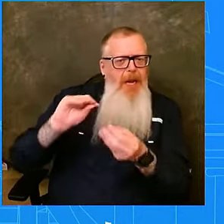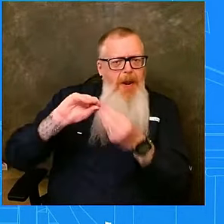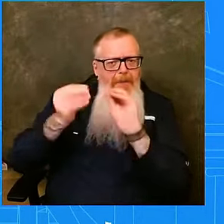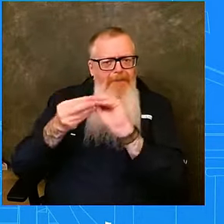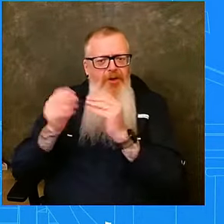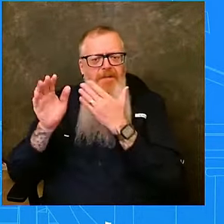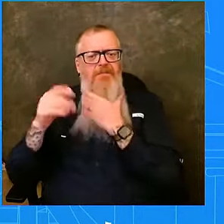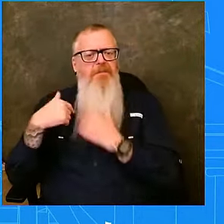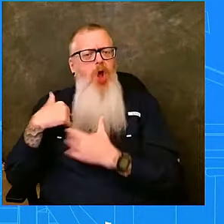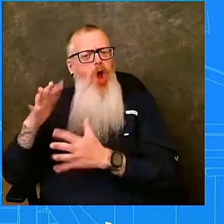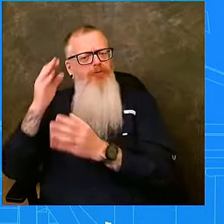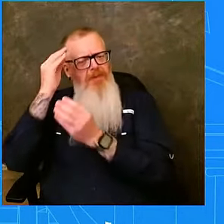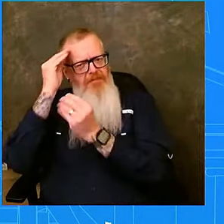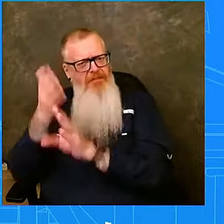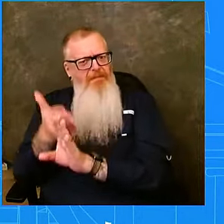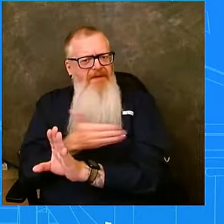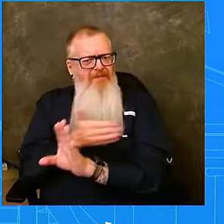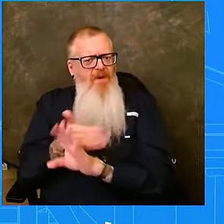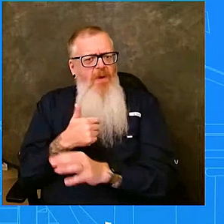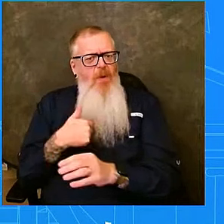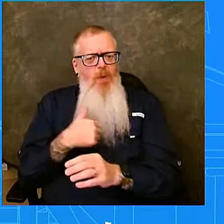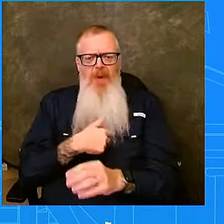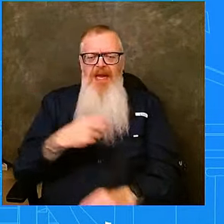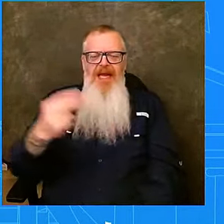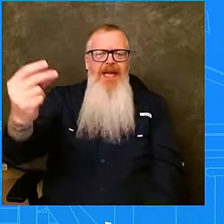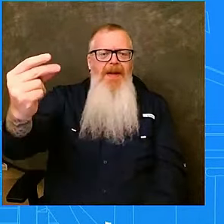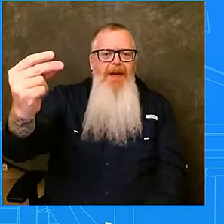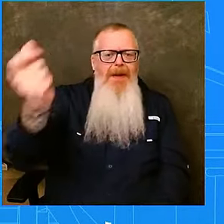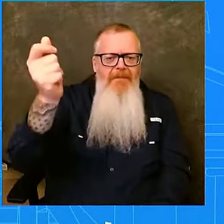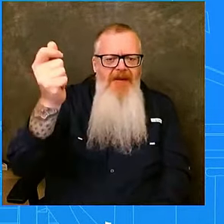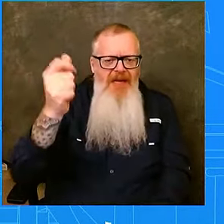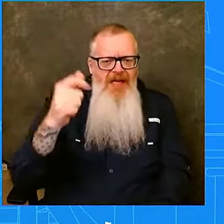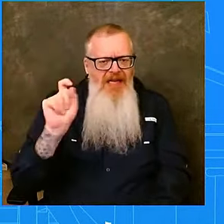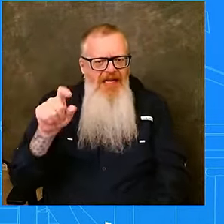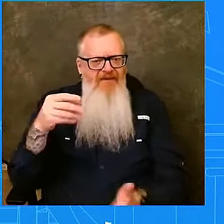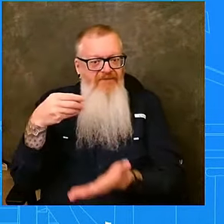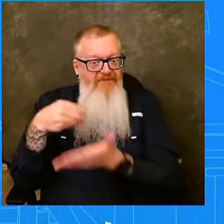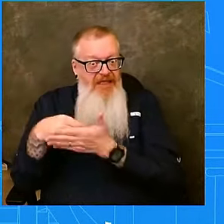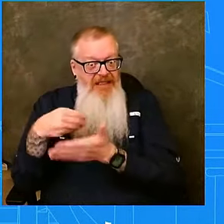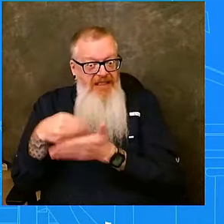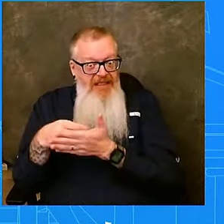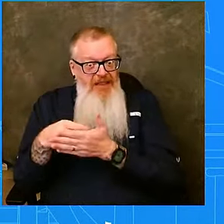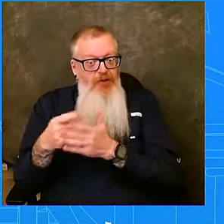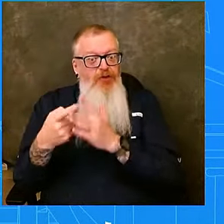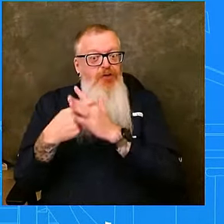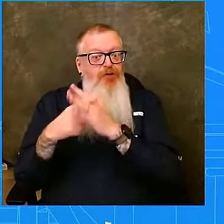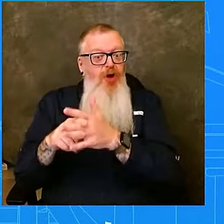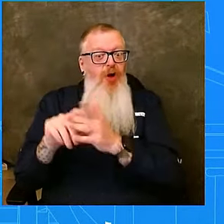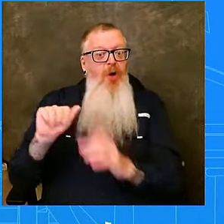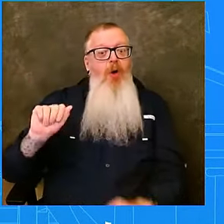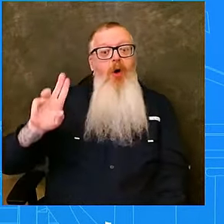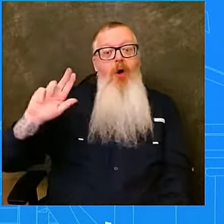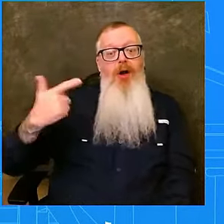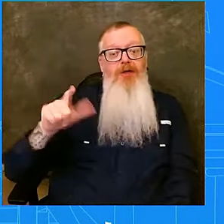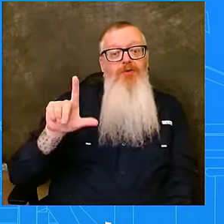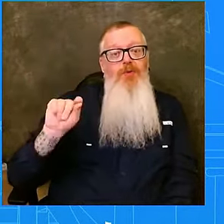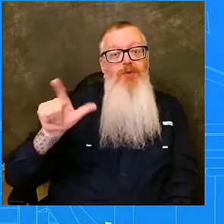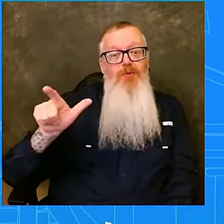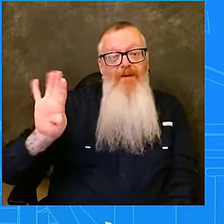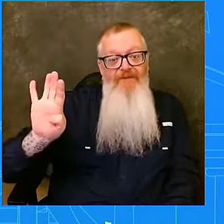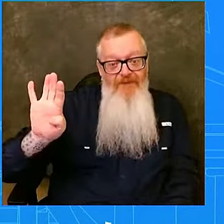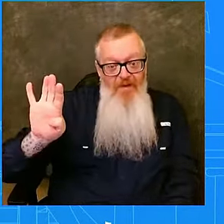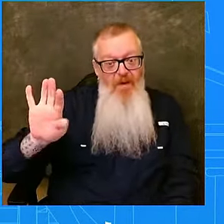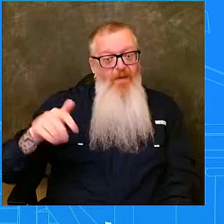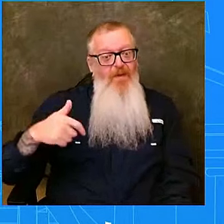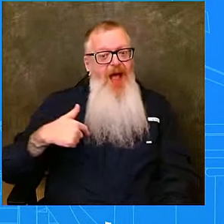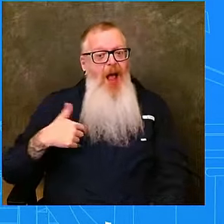we went into immediate needs funding in August of this year. That allowed me to make sure I had enough money for this response,